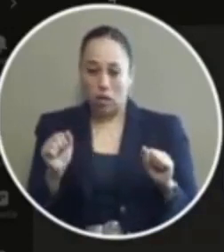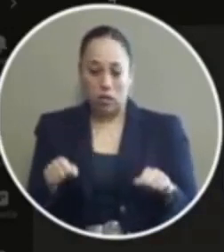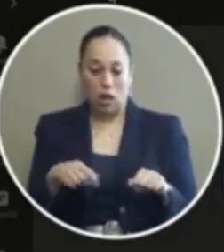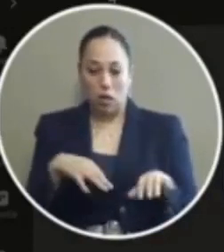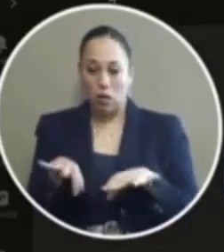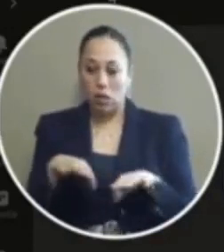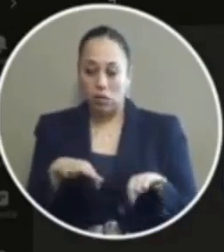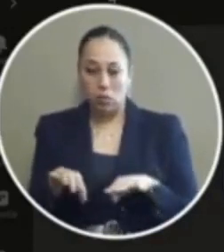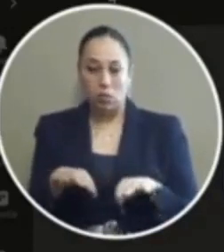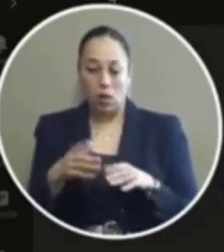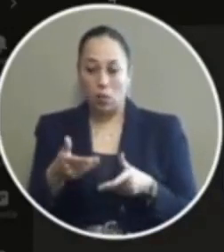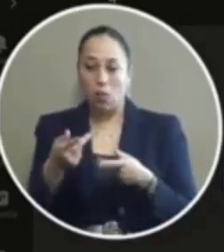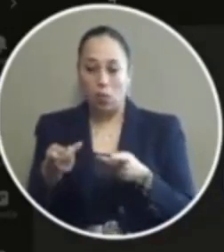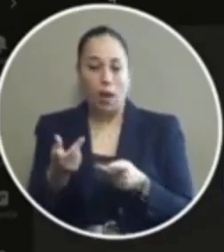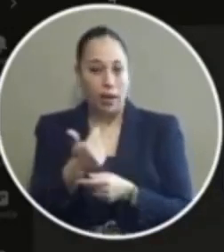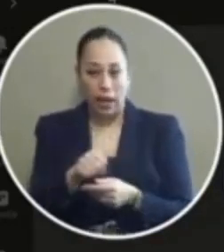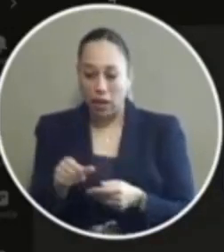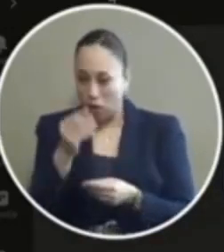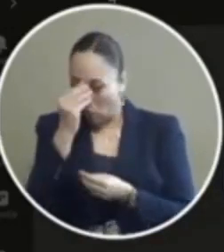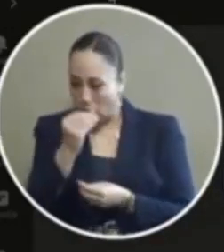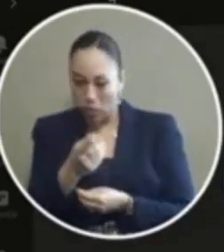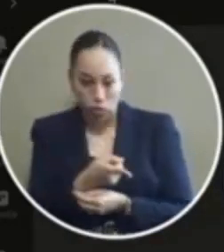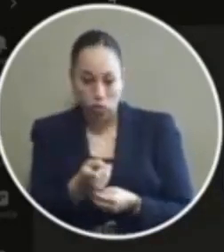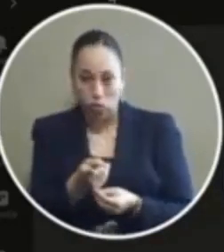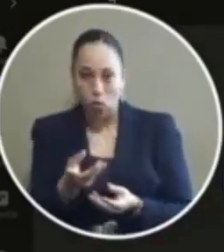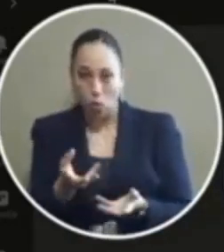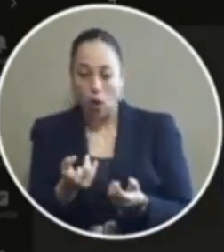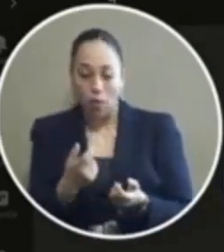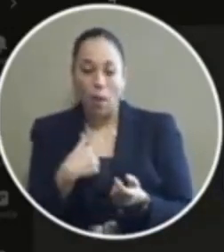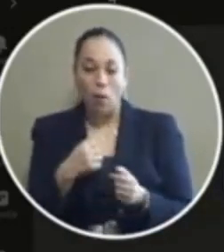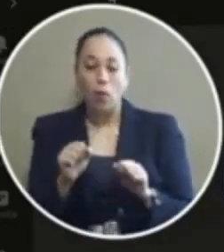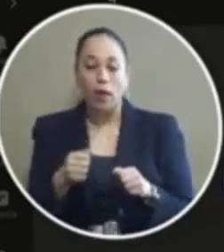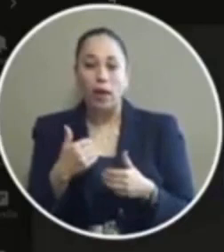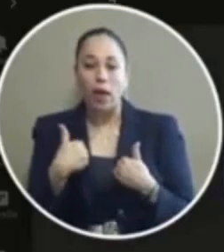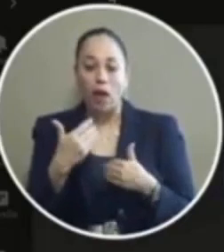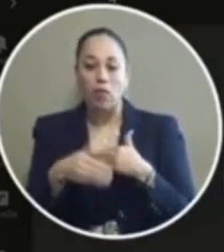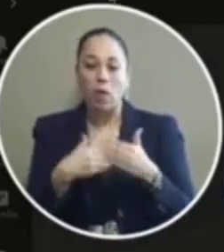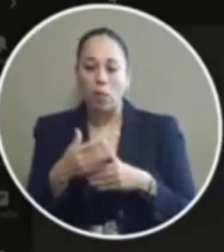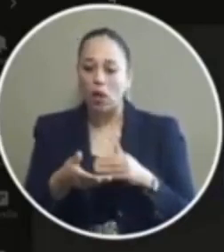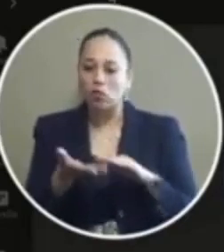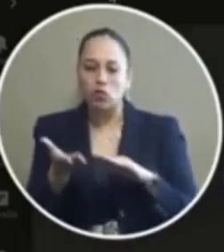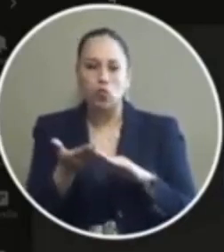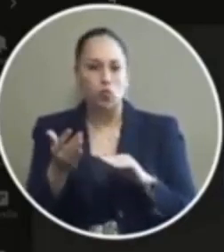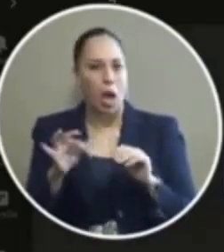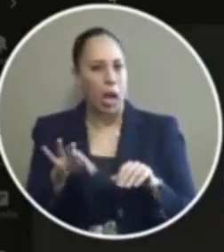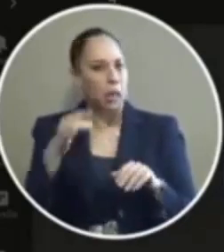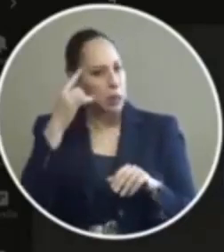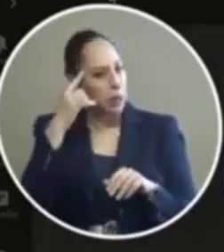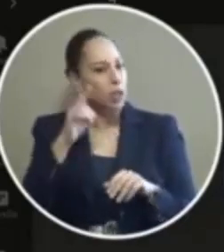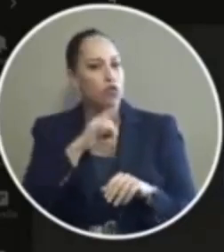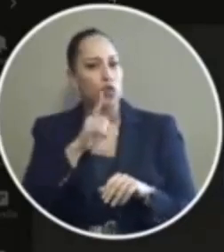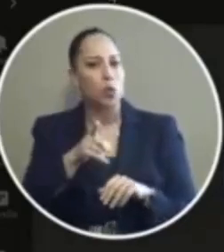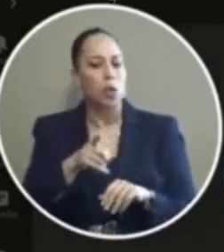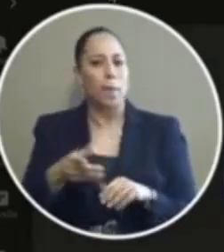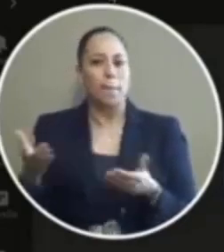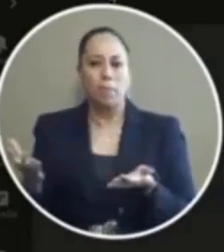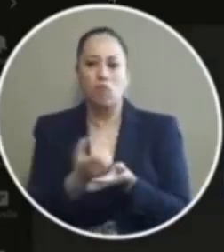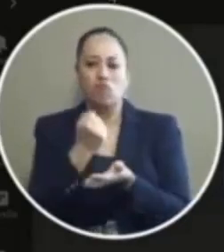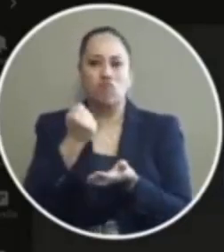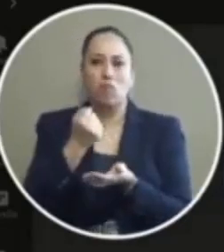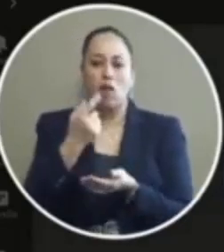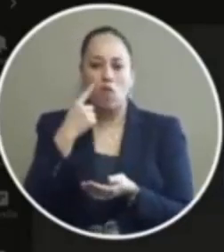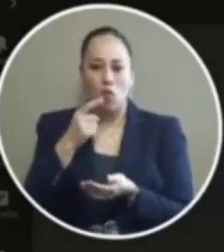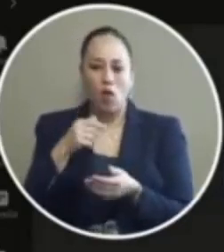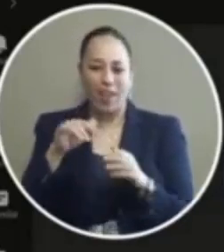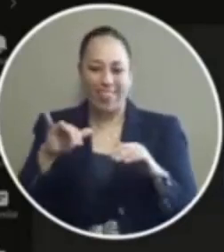your questions provide whatever information you want but we can get that process up and running I think it would be extremely beneficial under